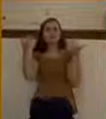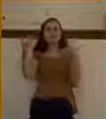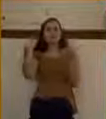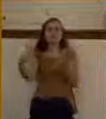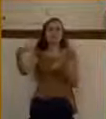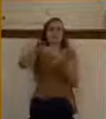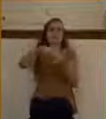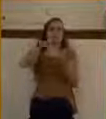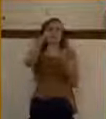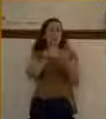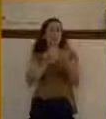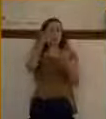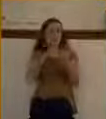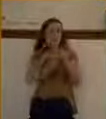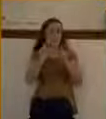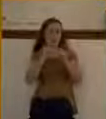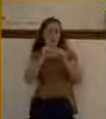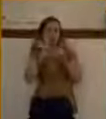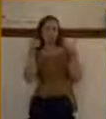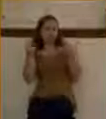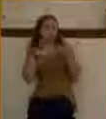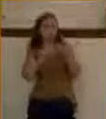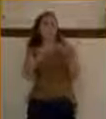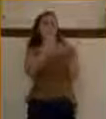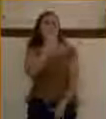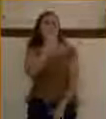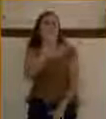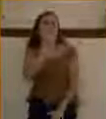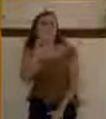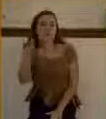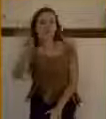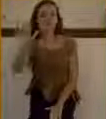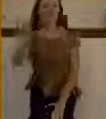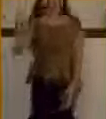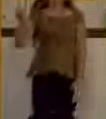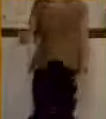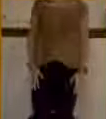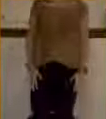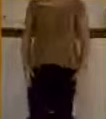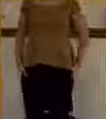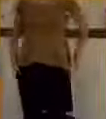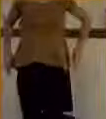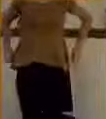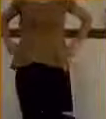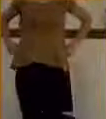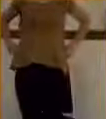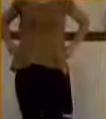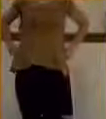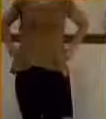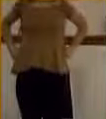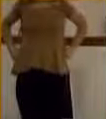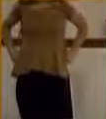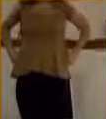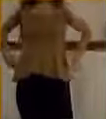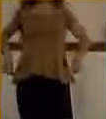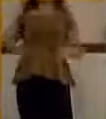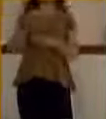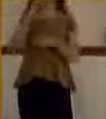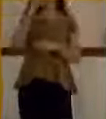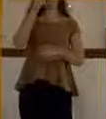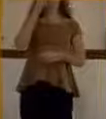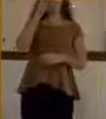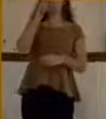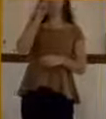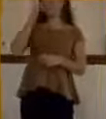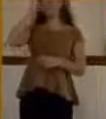God's Word, stand in honor of the Word of God this morning as I read this passage to you this morning. Mark chapter 10, verse 46.